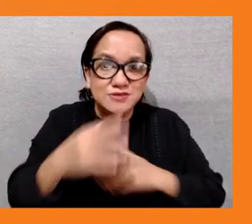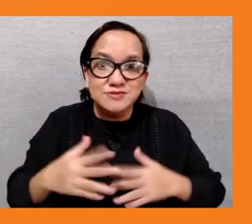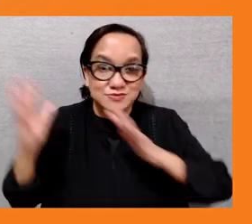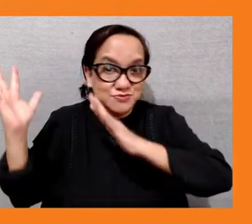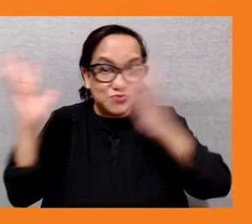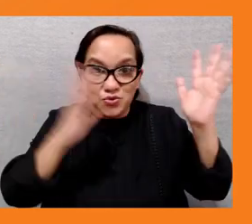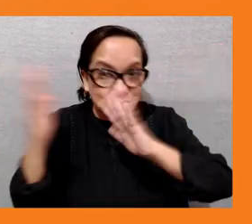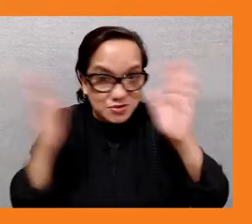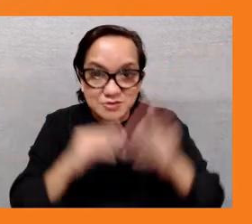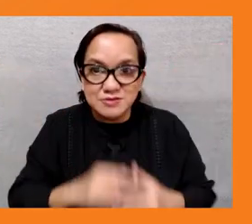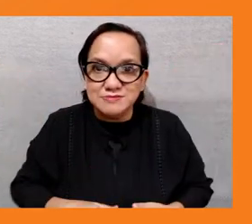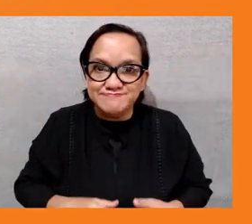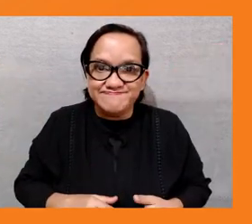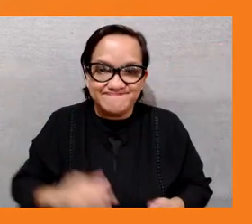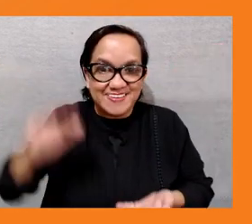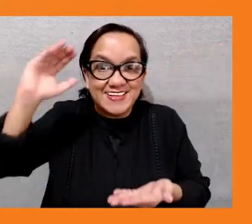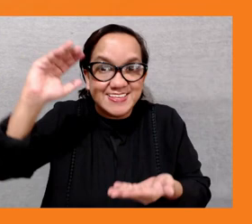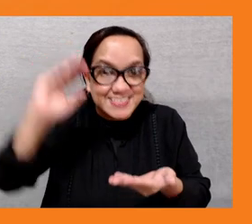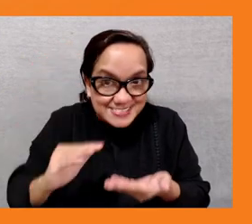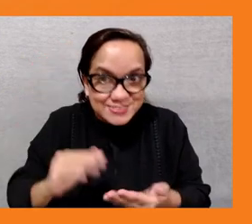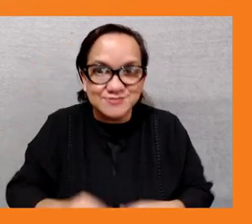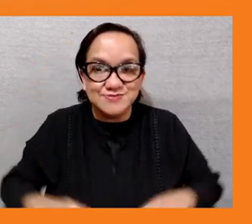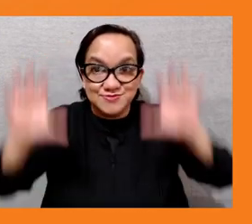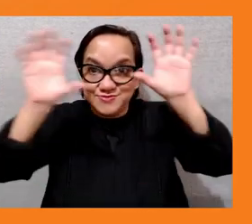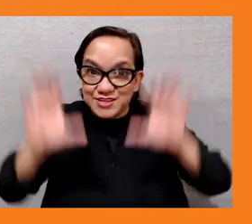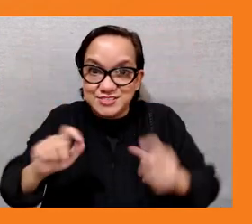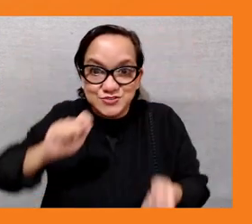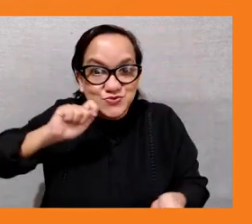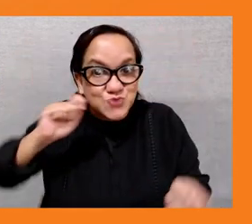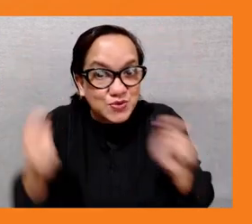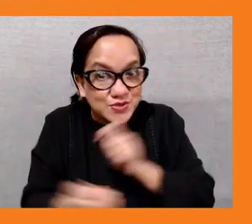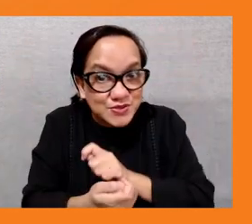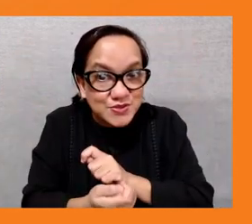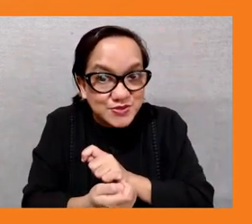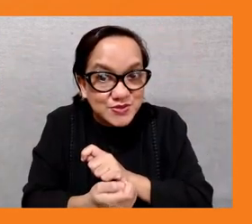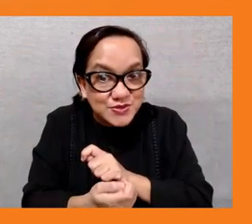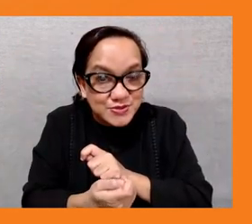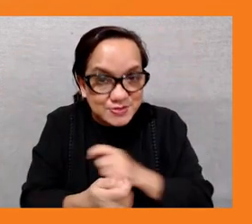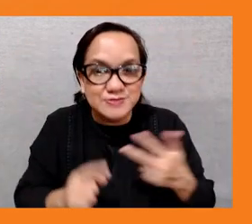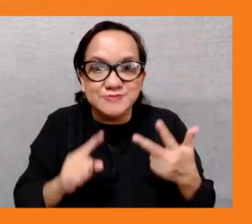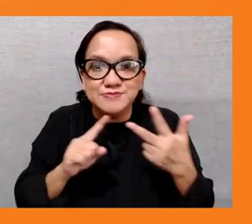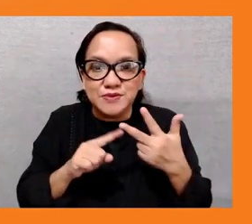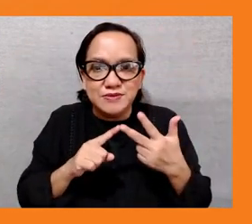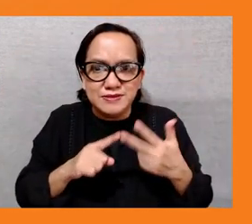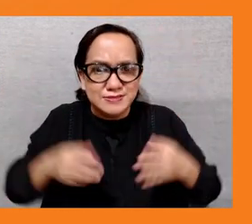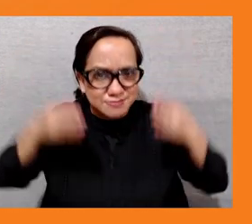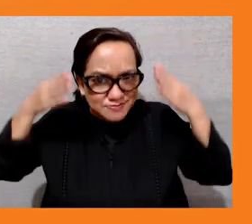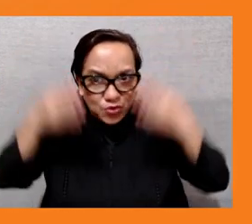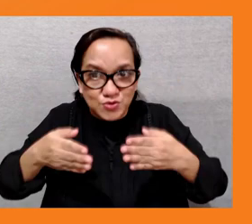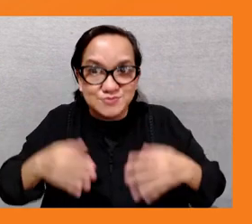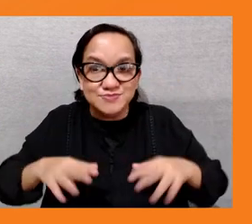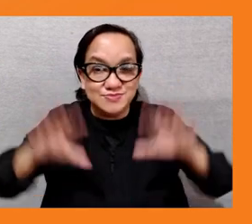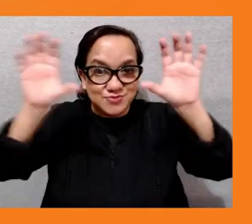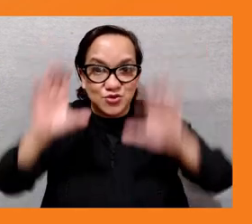climate change adaptation so in program three we focus on addressing the climate change through enhancing the child central community